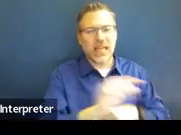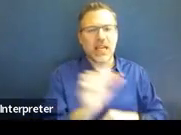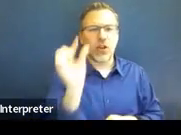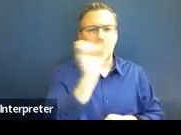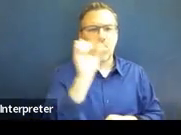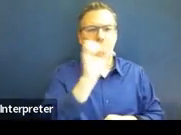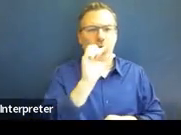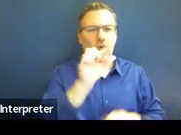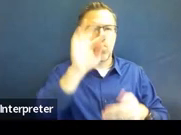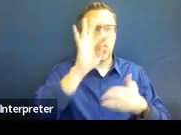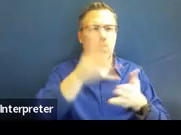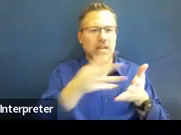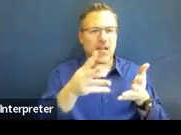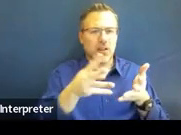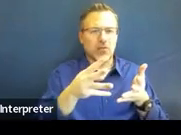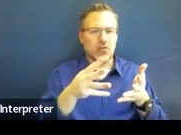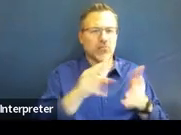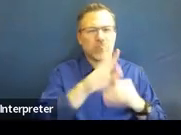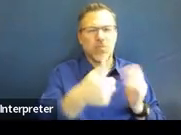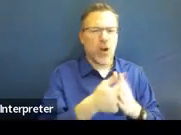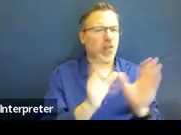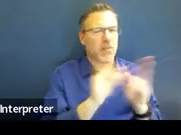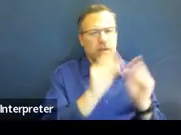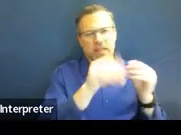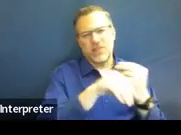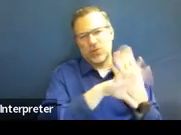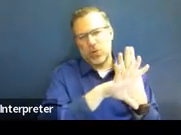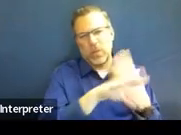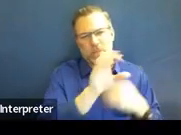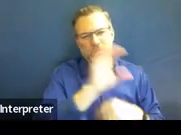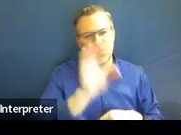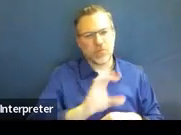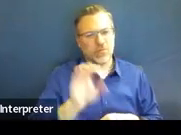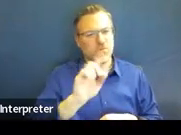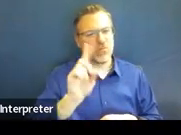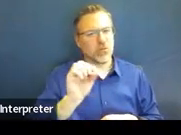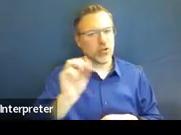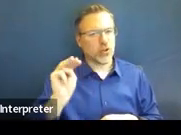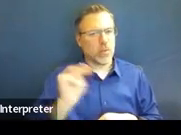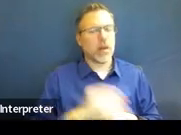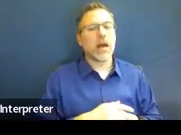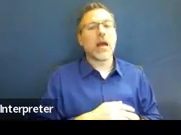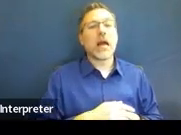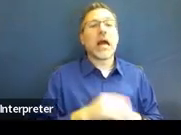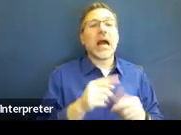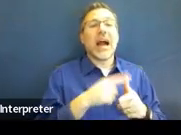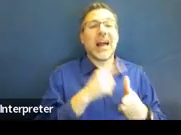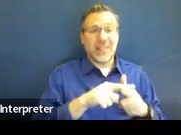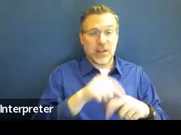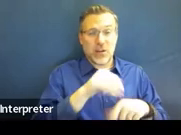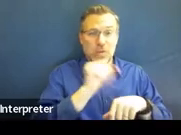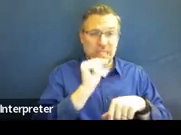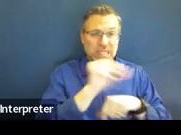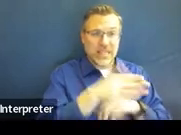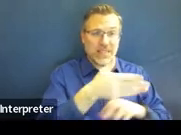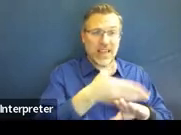all of our meetings are via Zoom. And then we send that advance written notice via DocuSign.